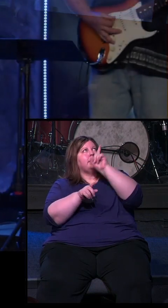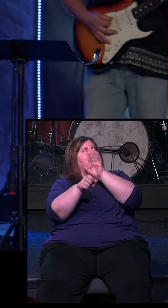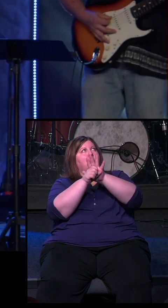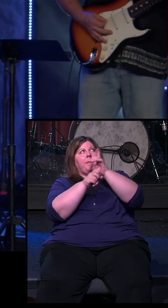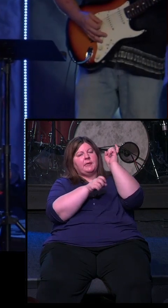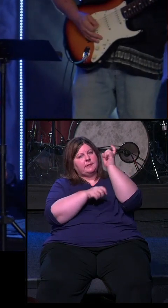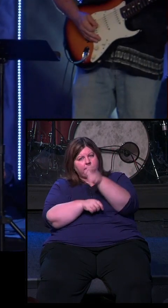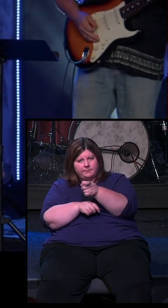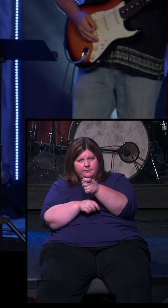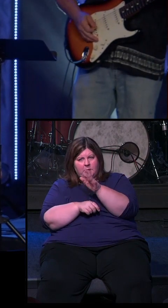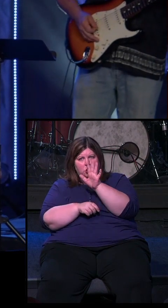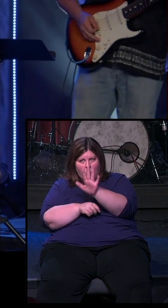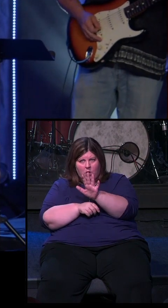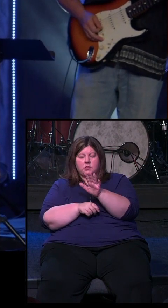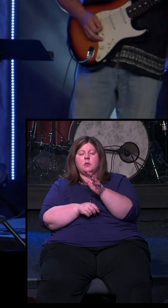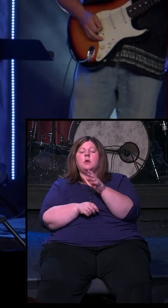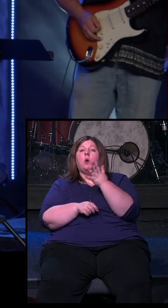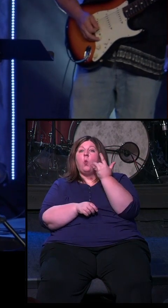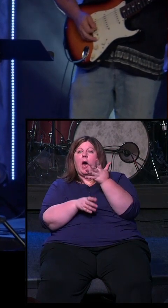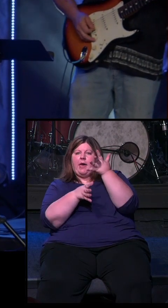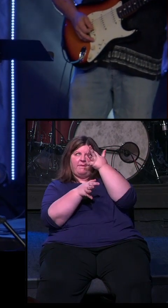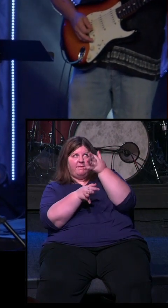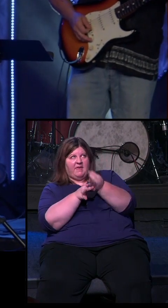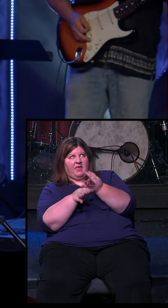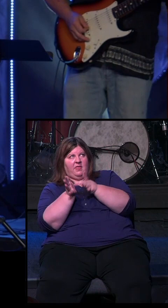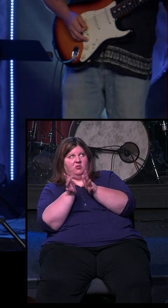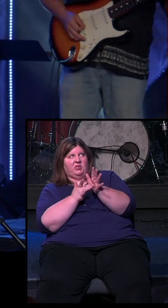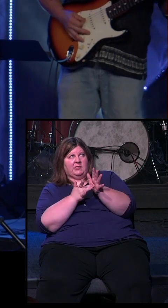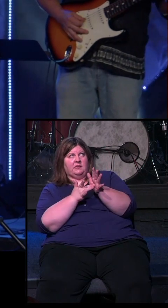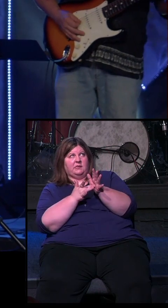Scripture that is yours through your faith in the person of Jesus Christ.